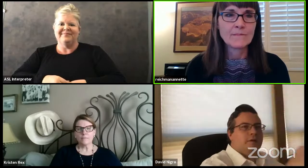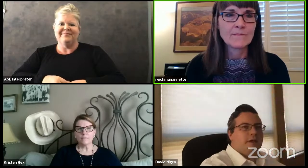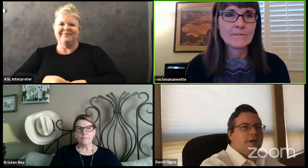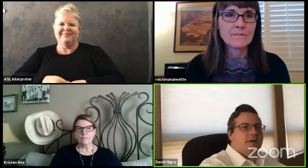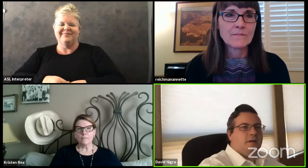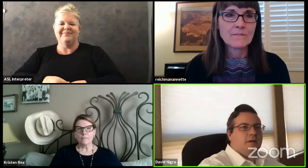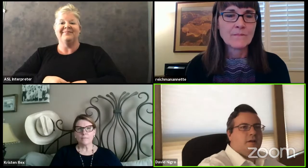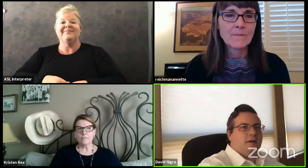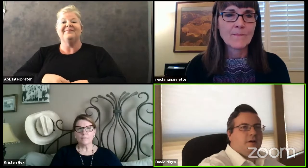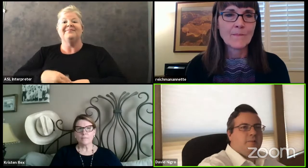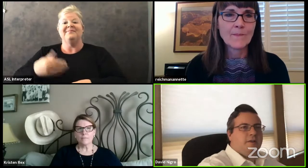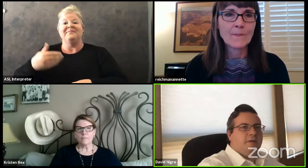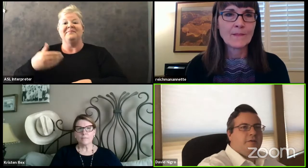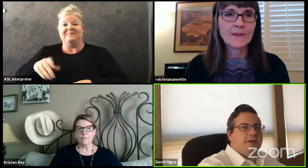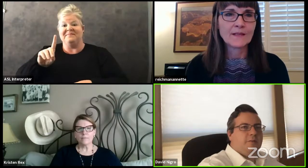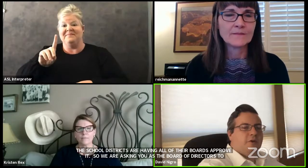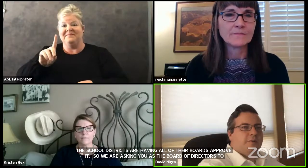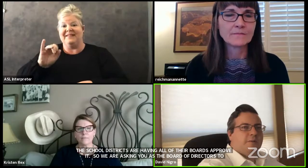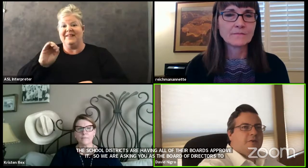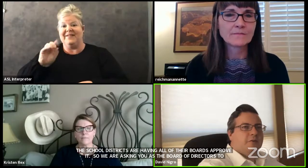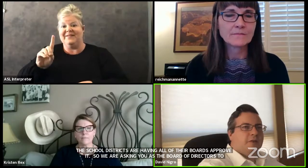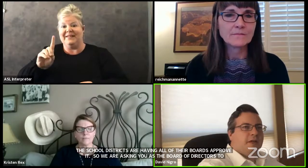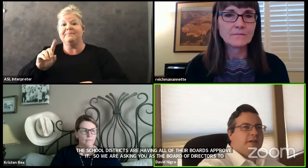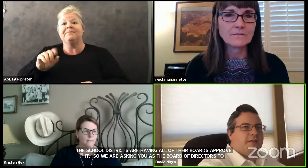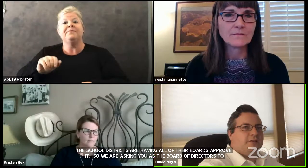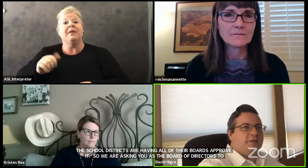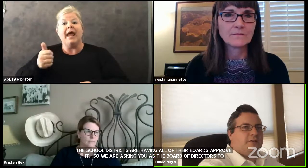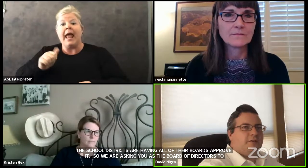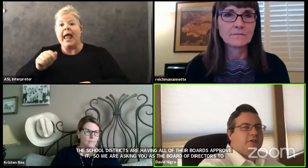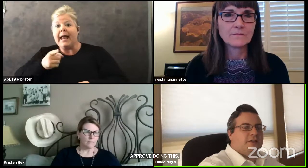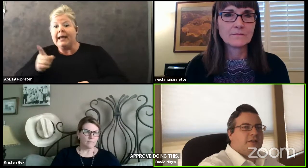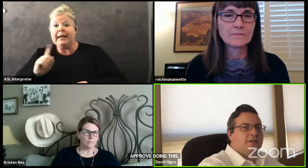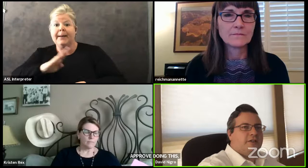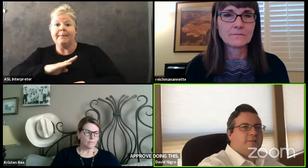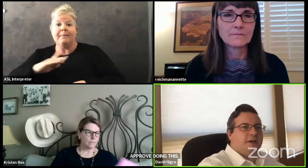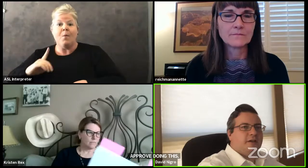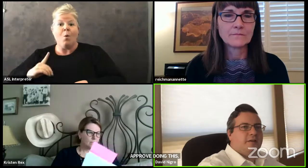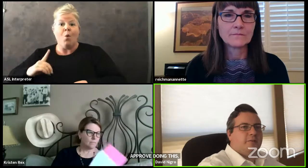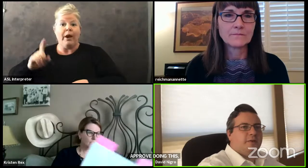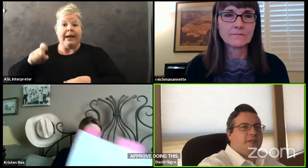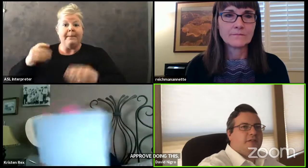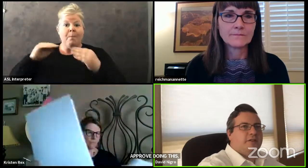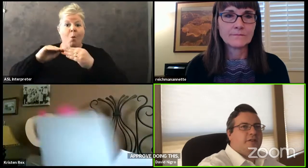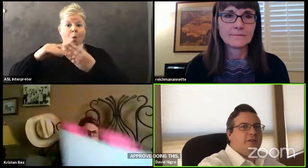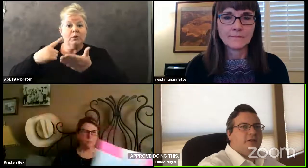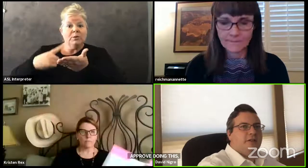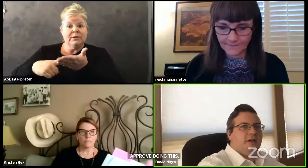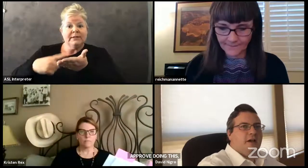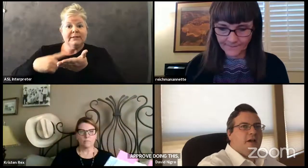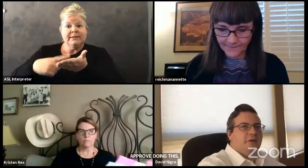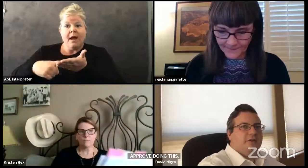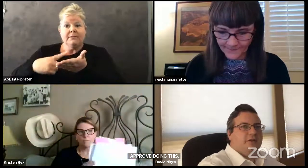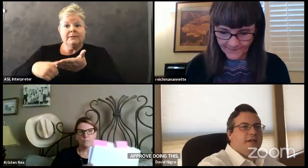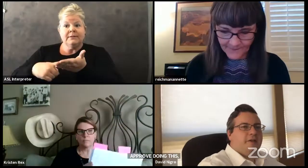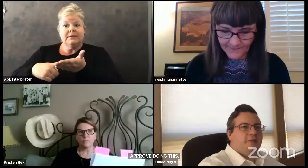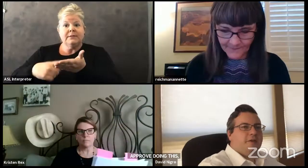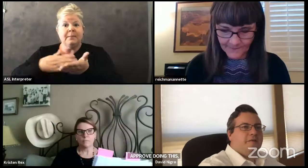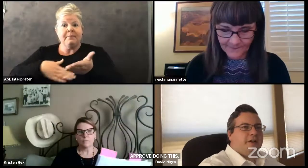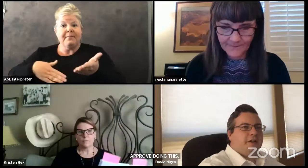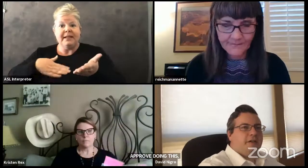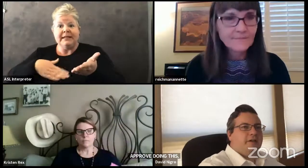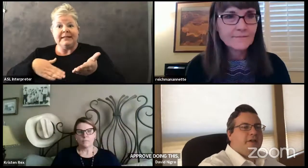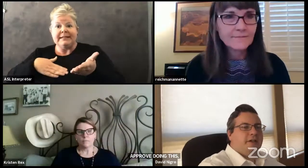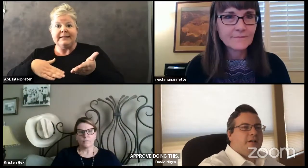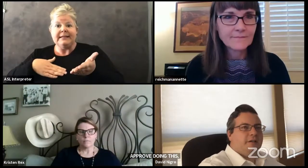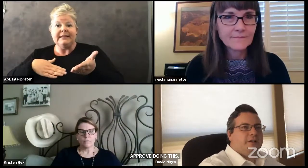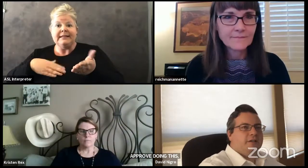Okay. If any board members would like to discuss this matter, please raise your hand, open